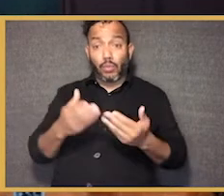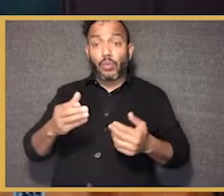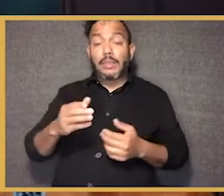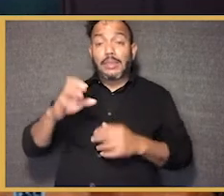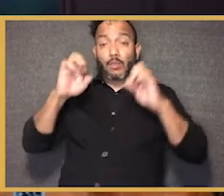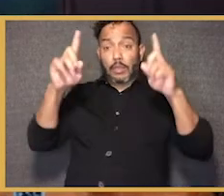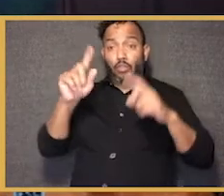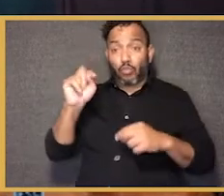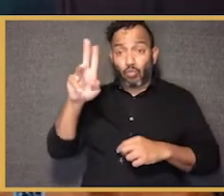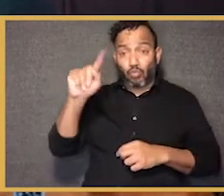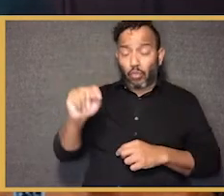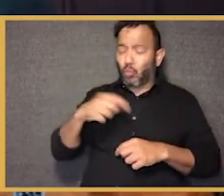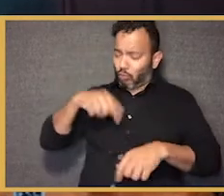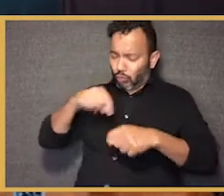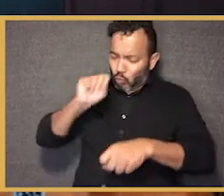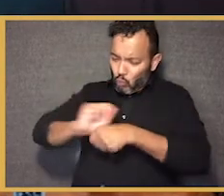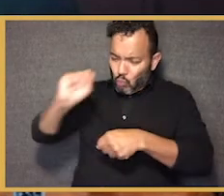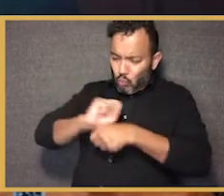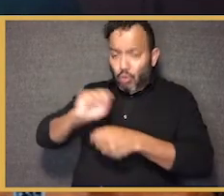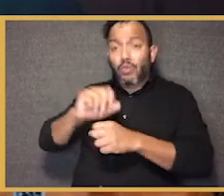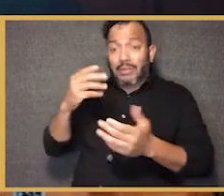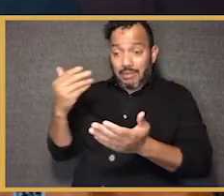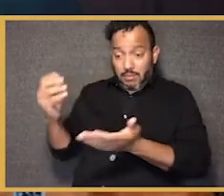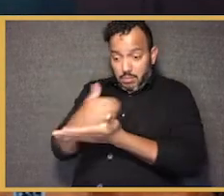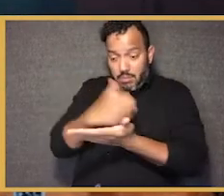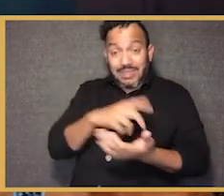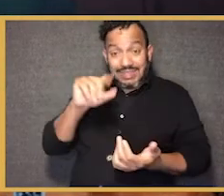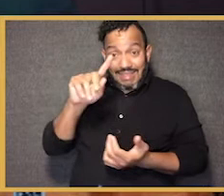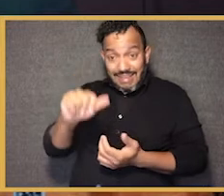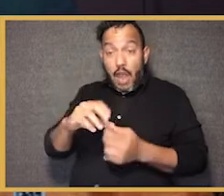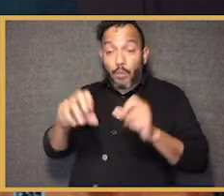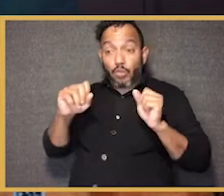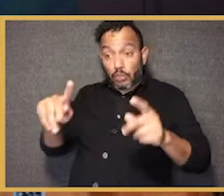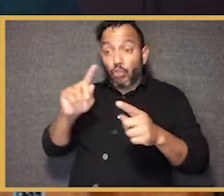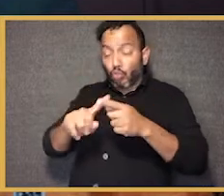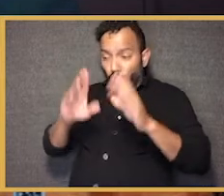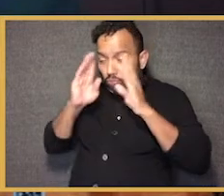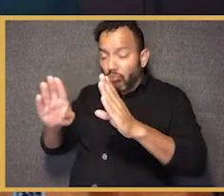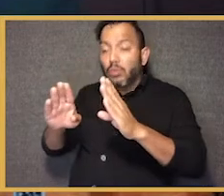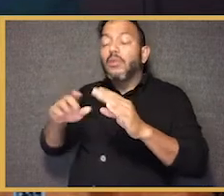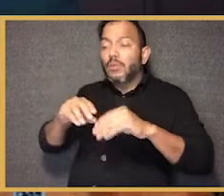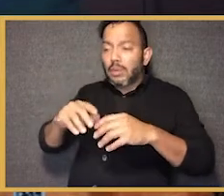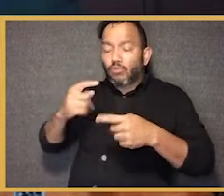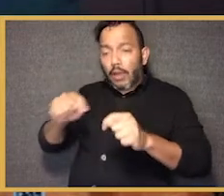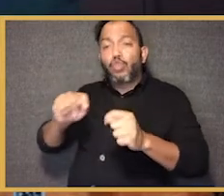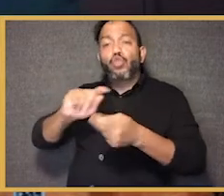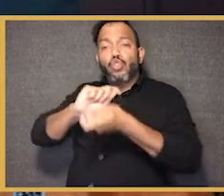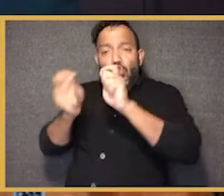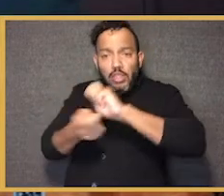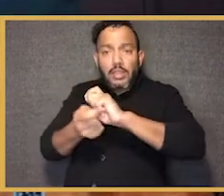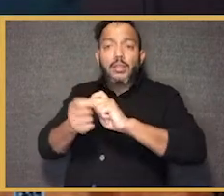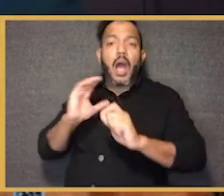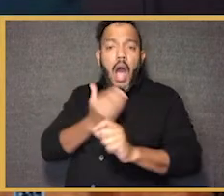EdTrust, kind of continuously making the case with the data on opportunity gaps that we have to